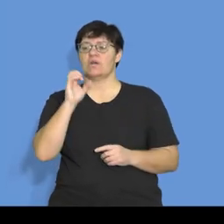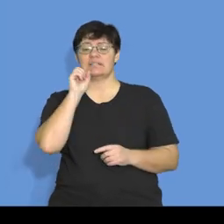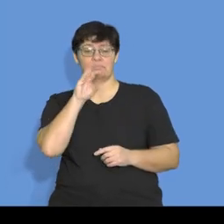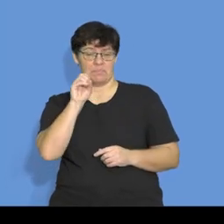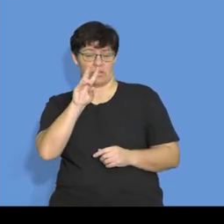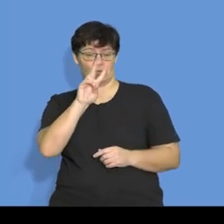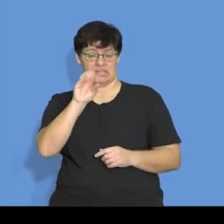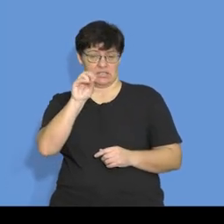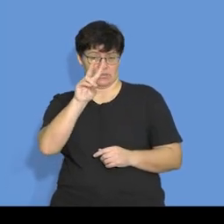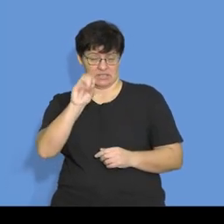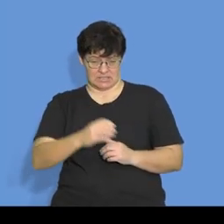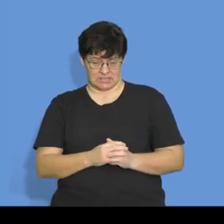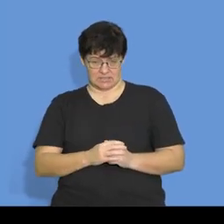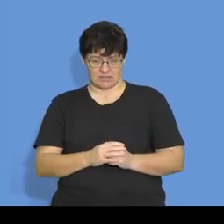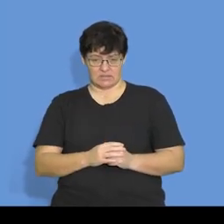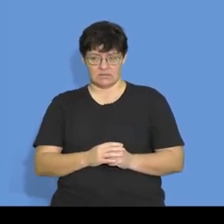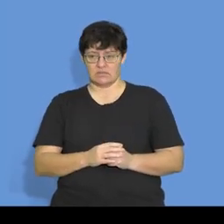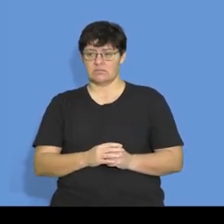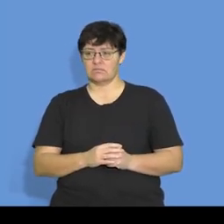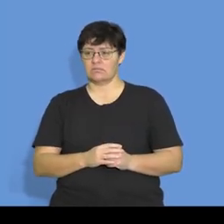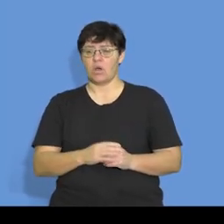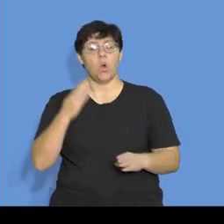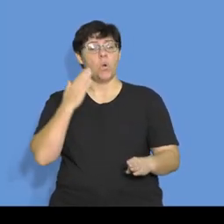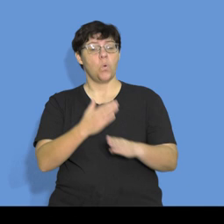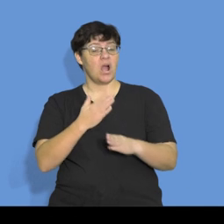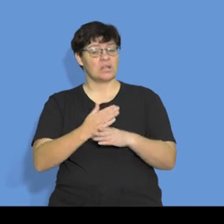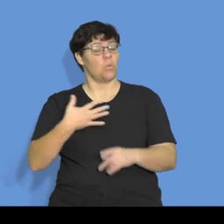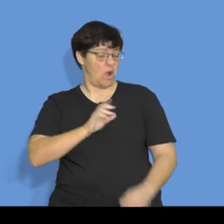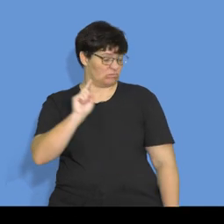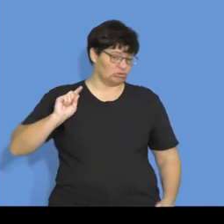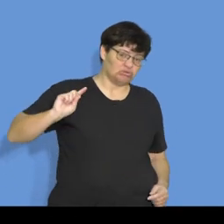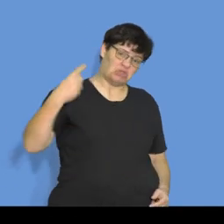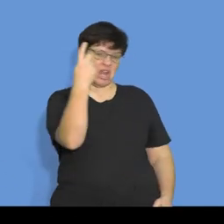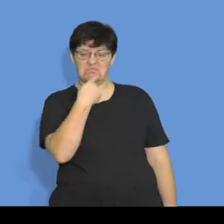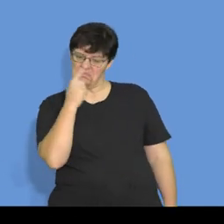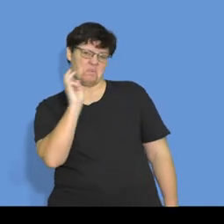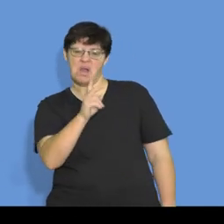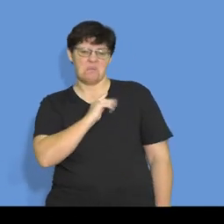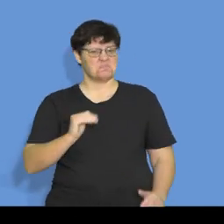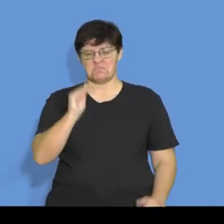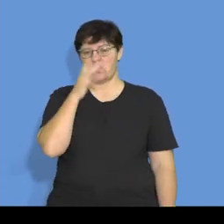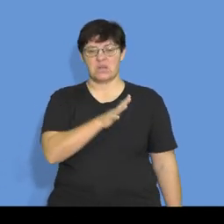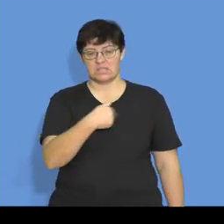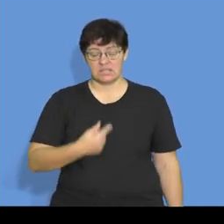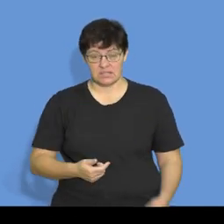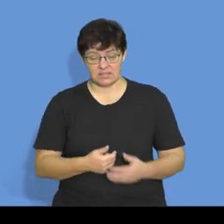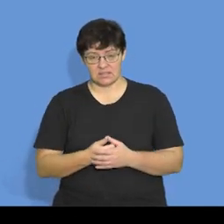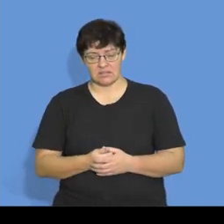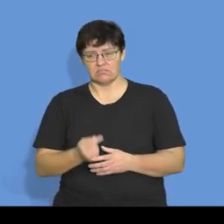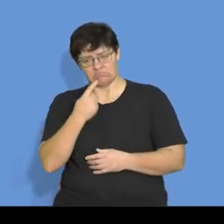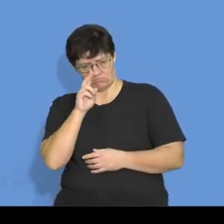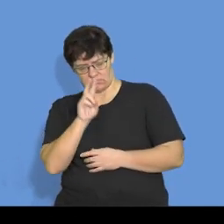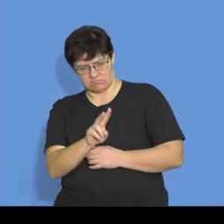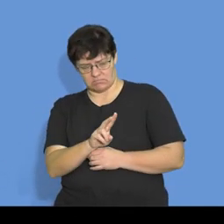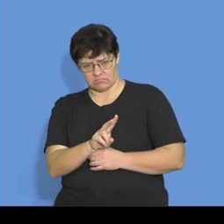says, the workers are threatening to go on strike. Strike, right? So let's see what they're saying here.